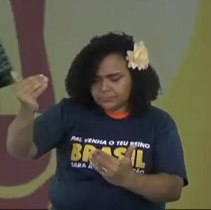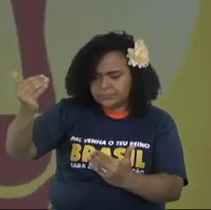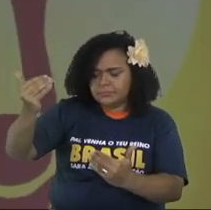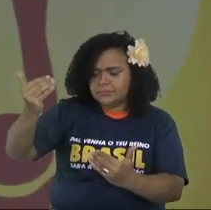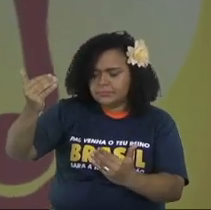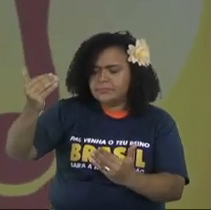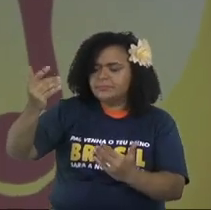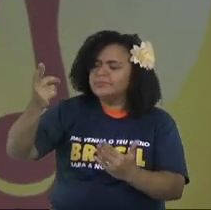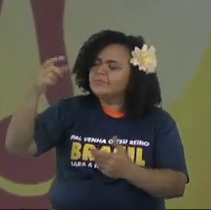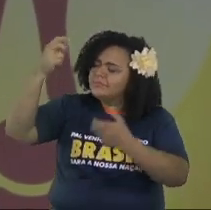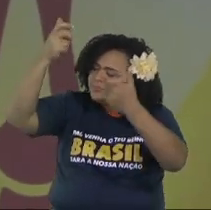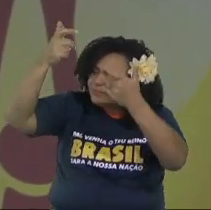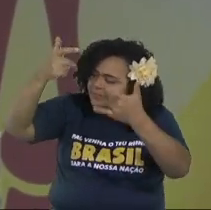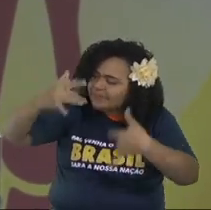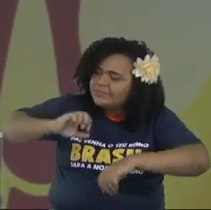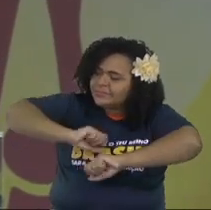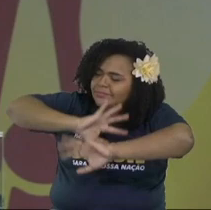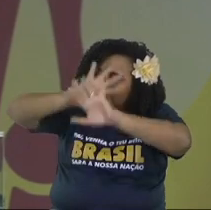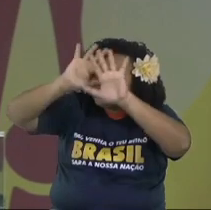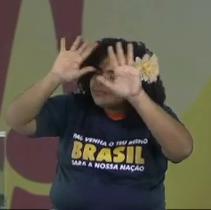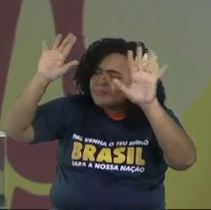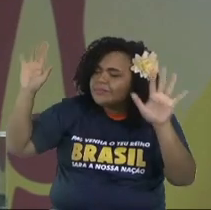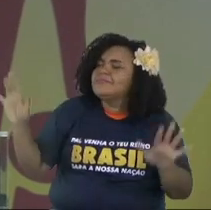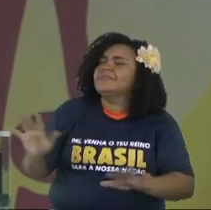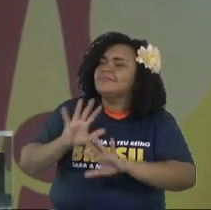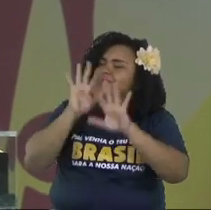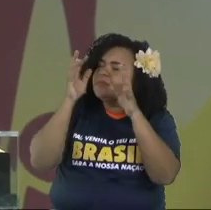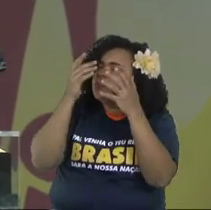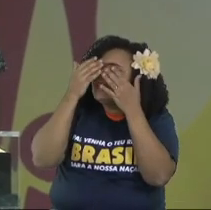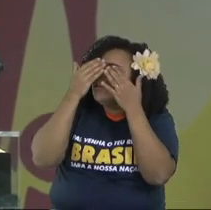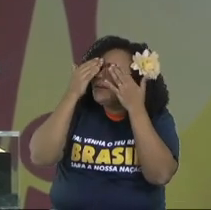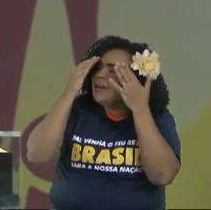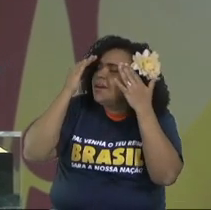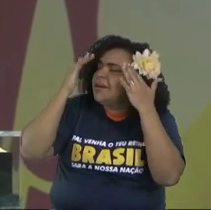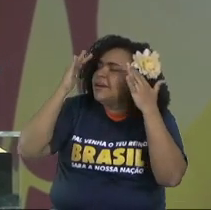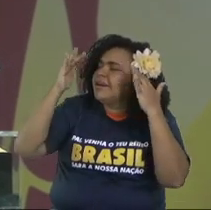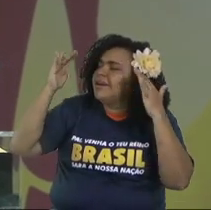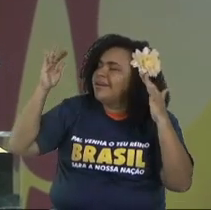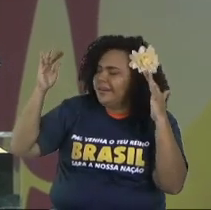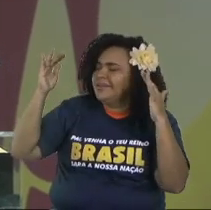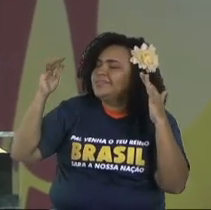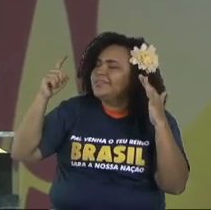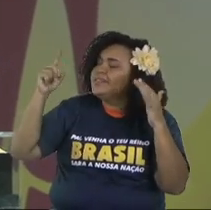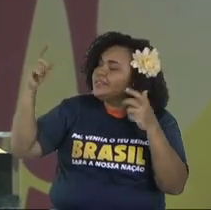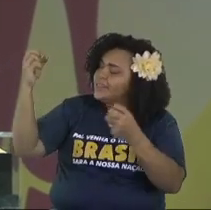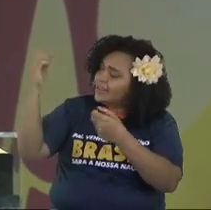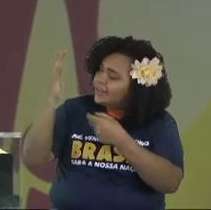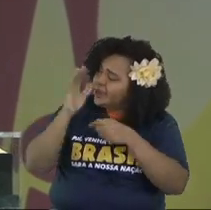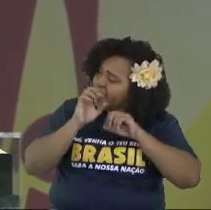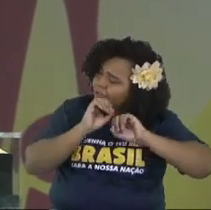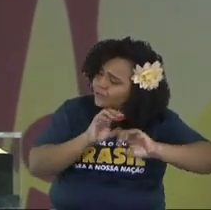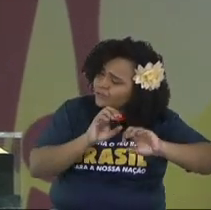thank you for revealing to us the secrets of being prosper